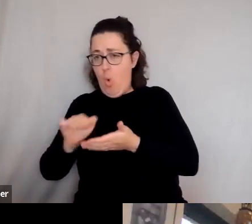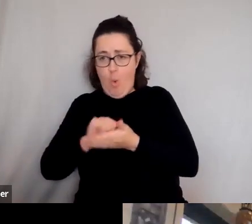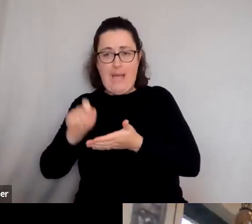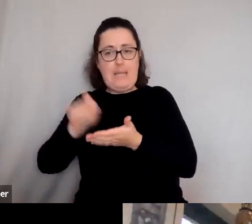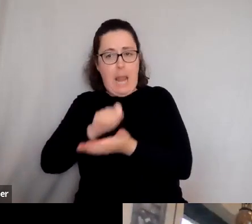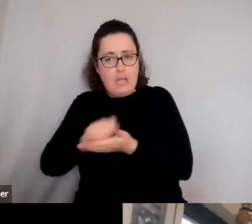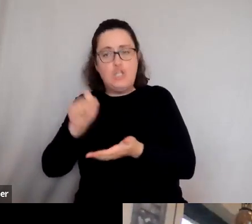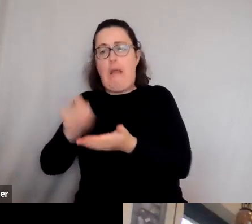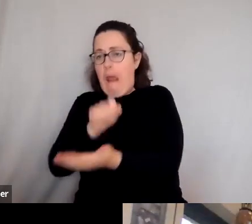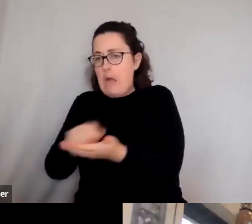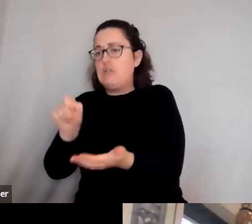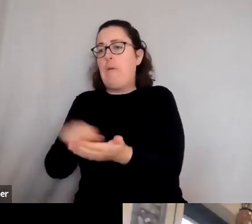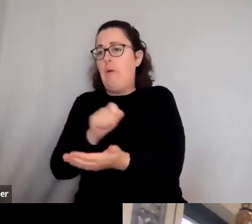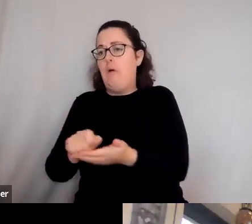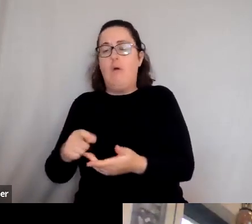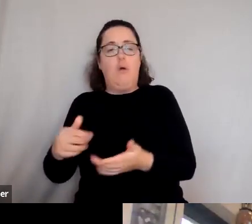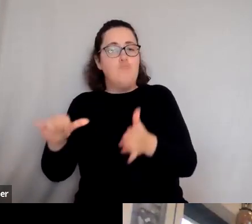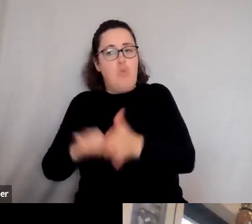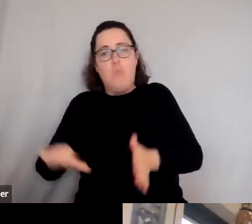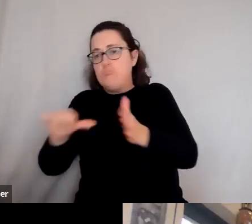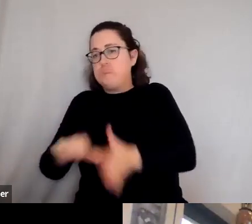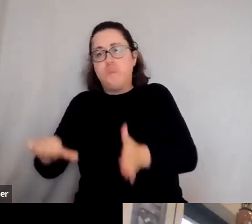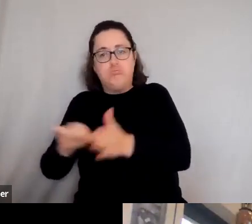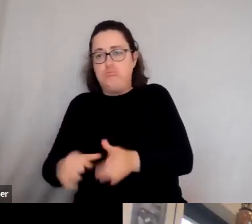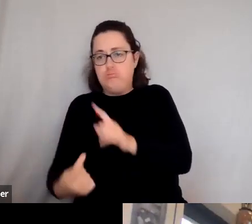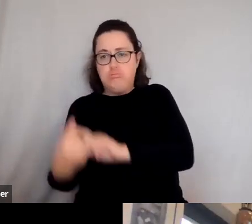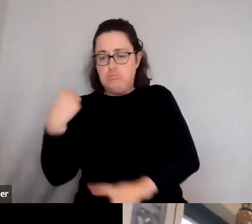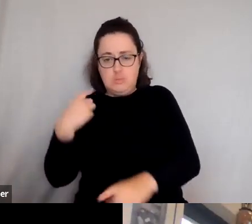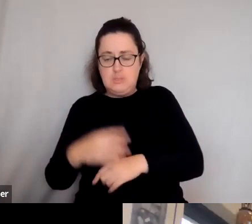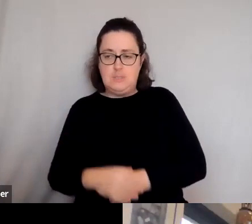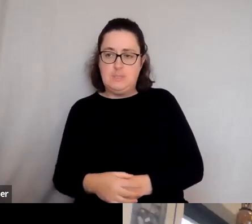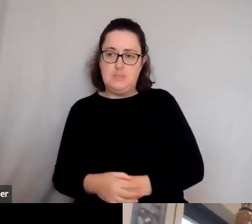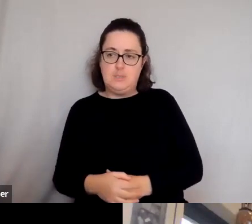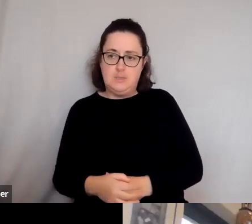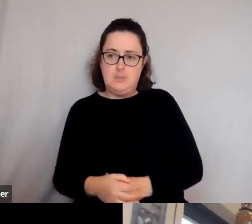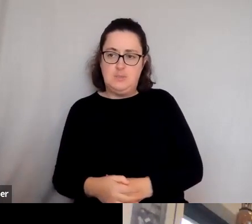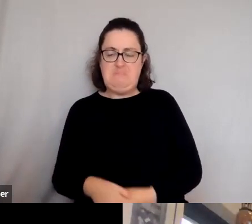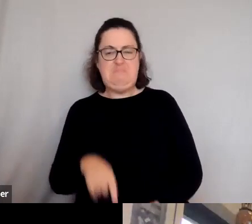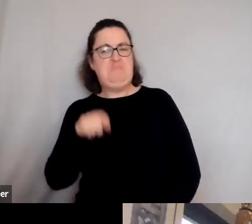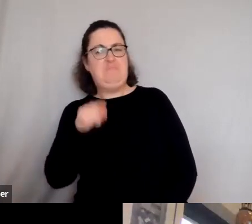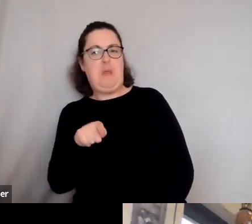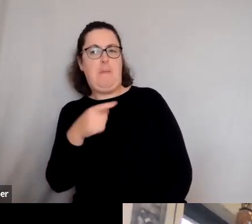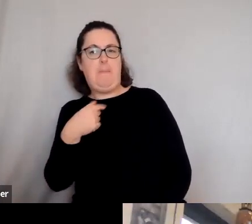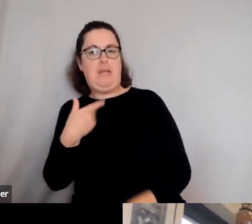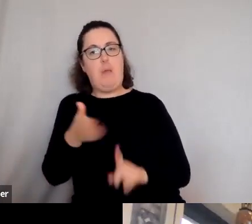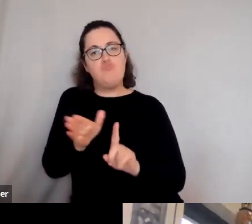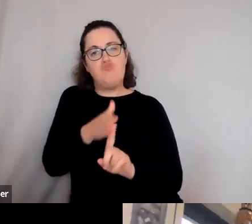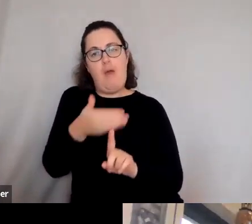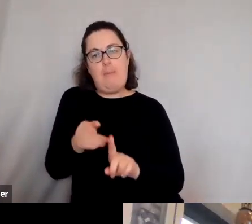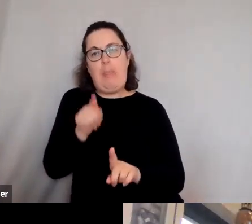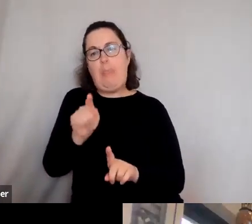They were always having electoral problems. You know, they were always saying, you know, he's been bribing, that's